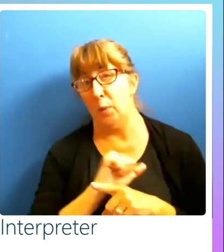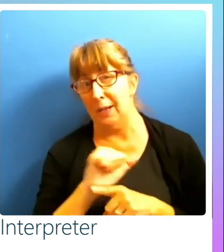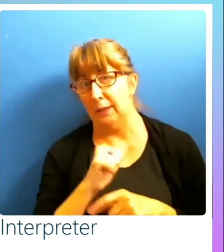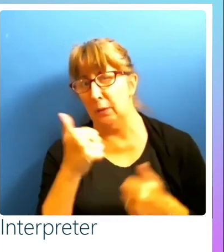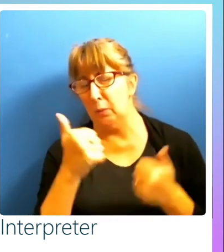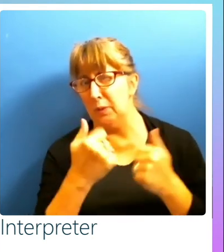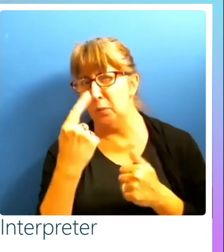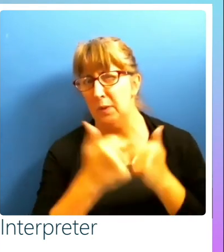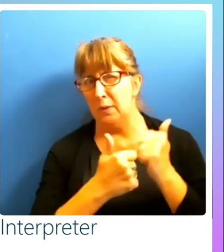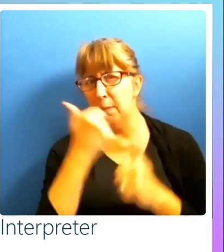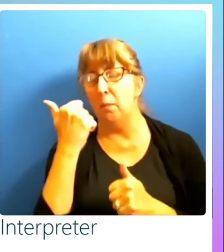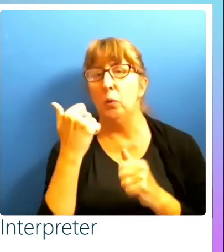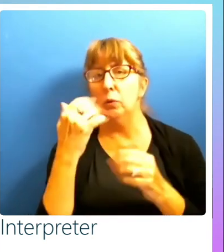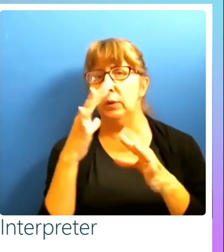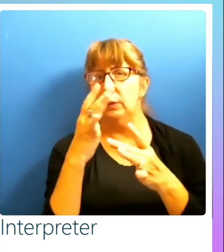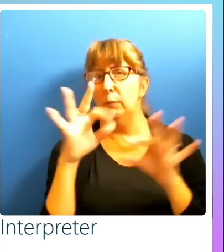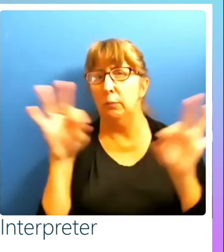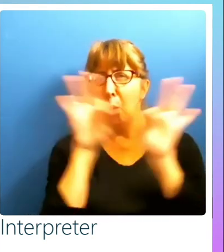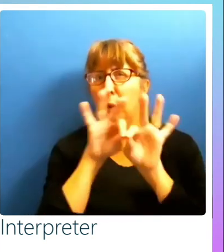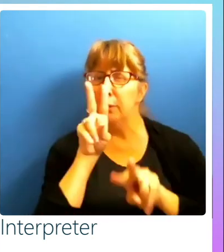the most important one to focus on?